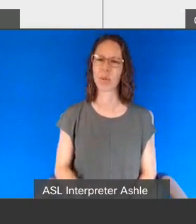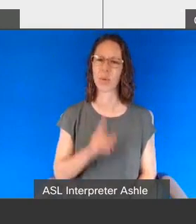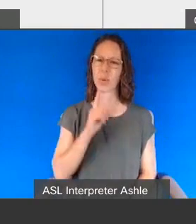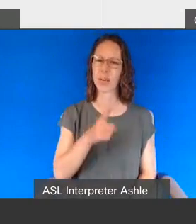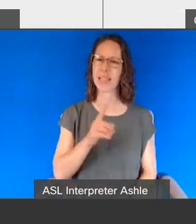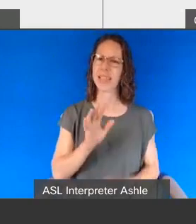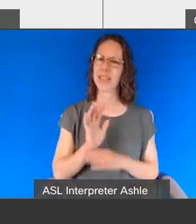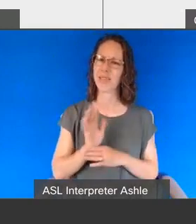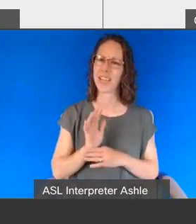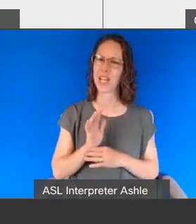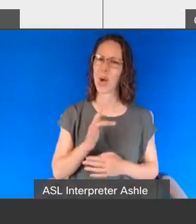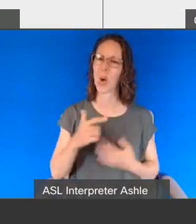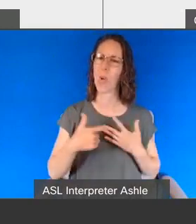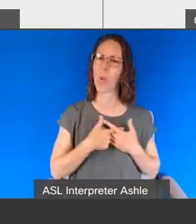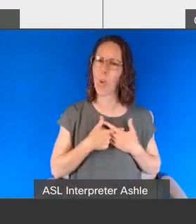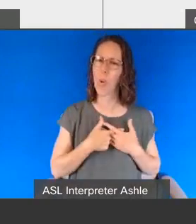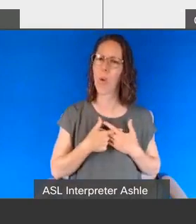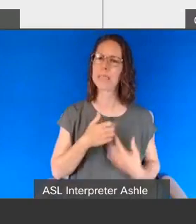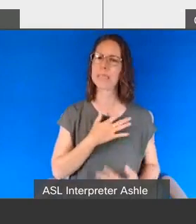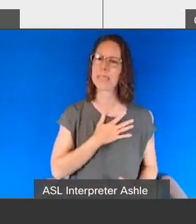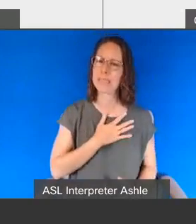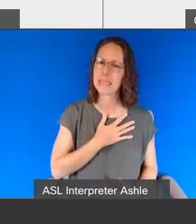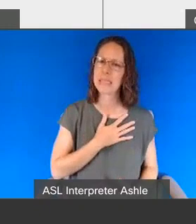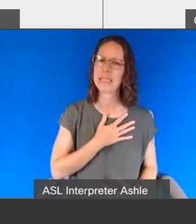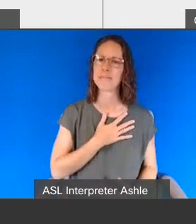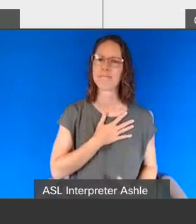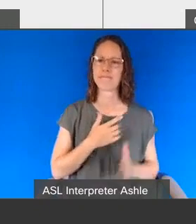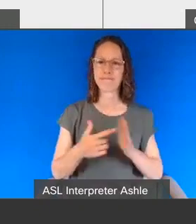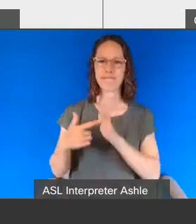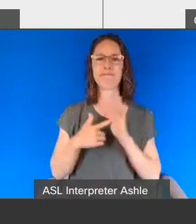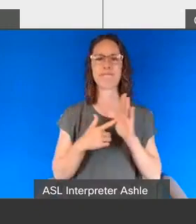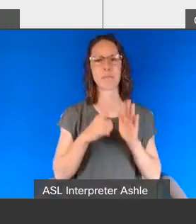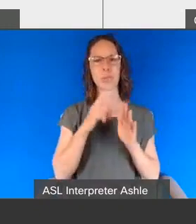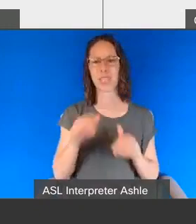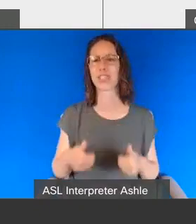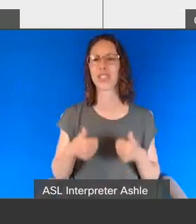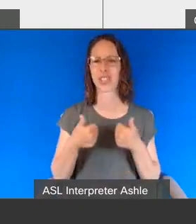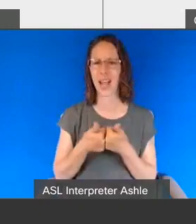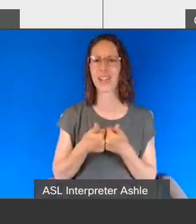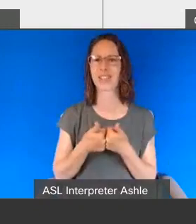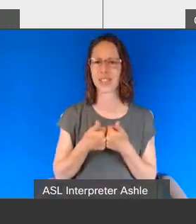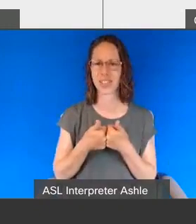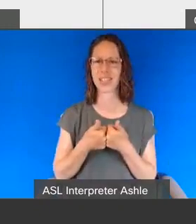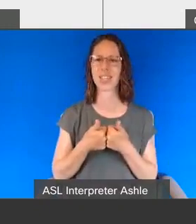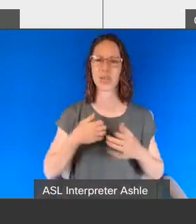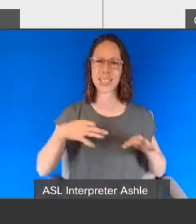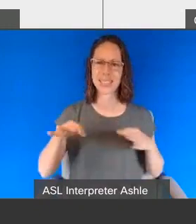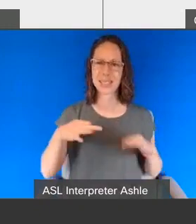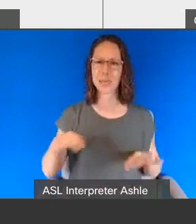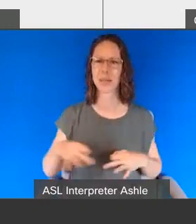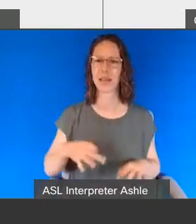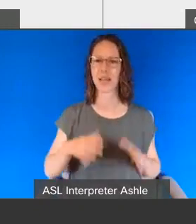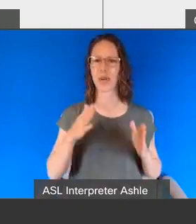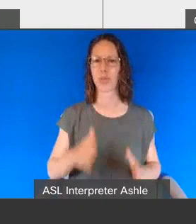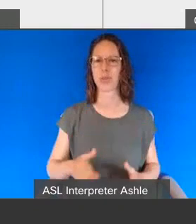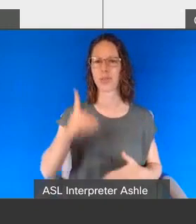because it shows um the audience how challenging it can be sometimes to explain something to a person